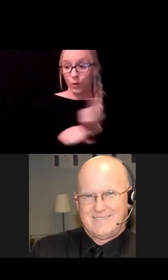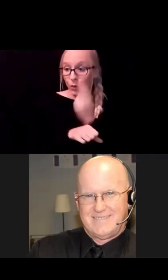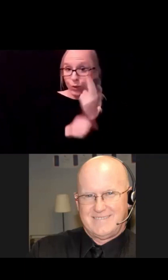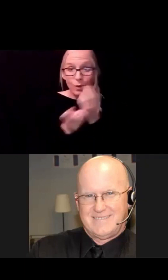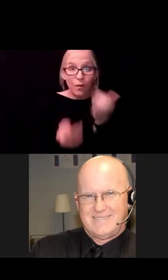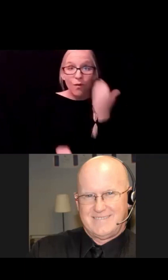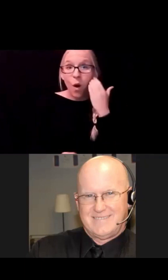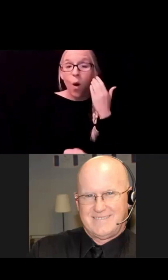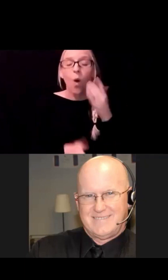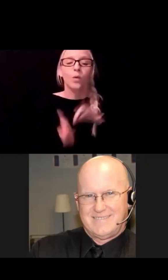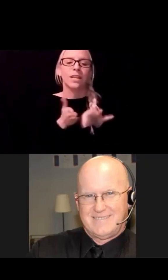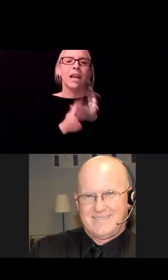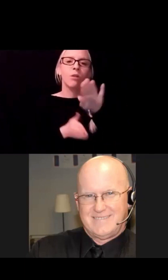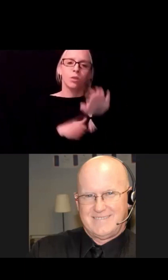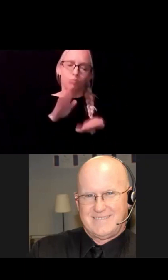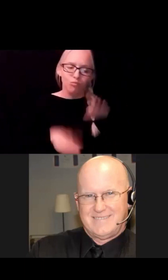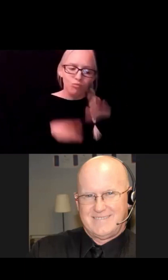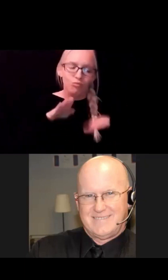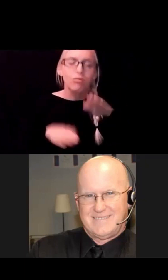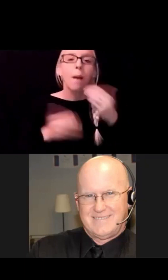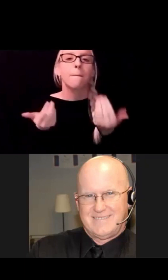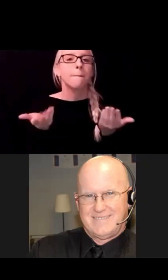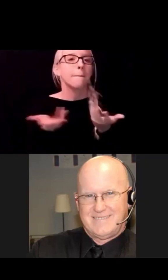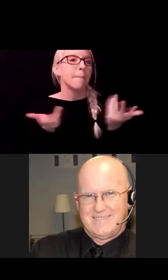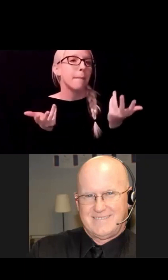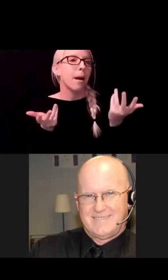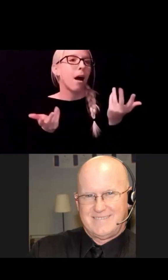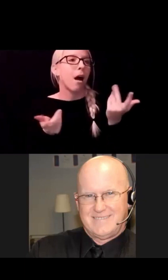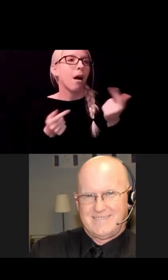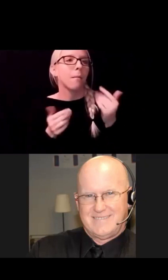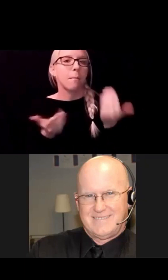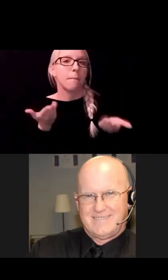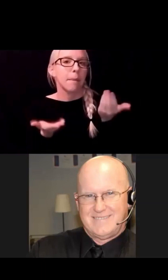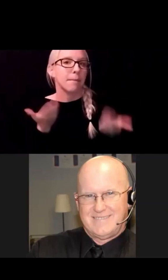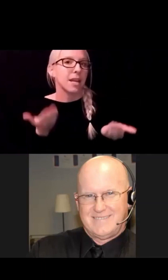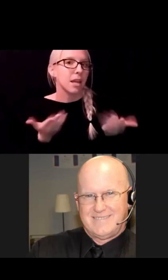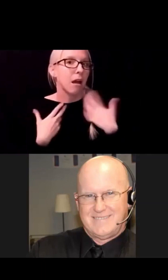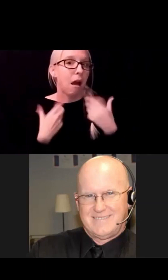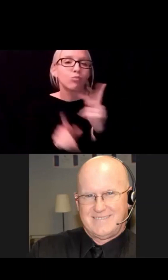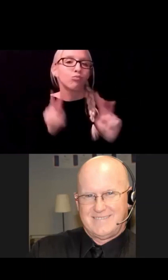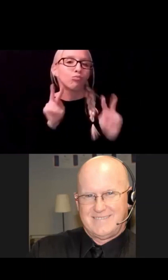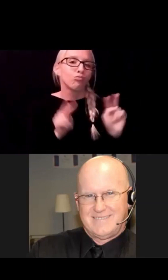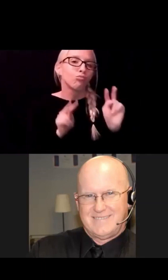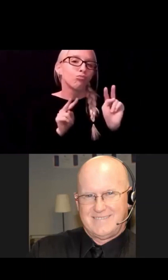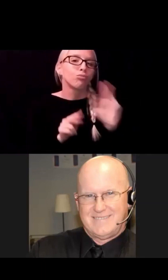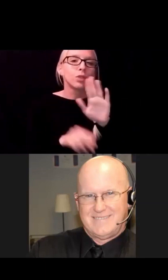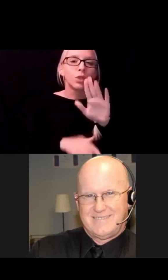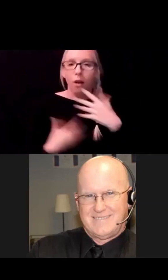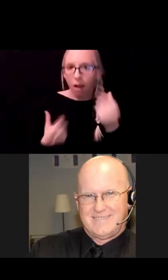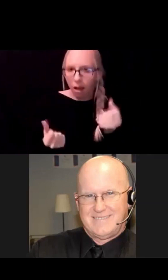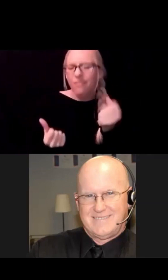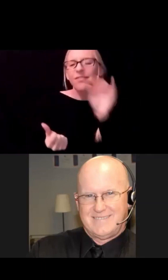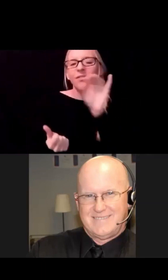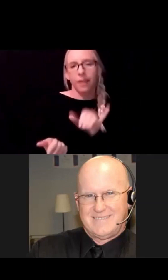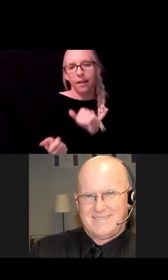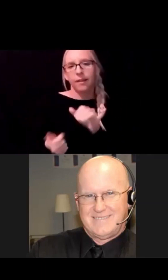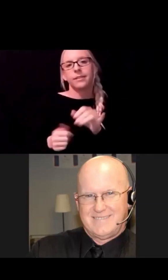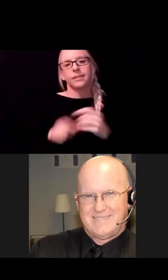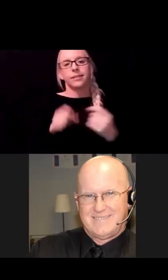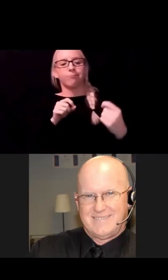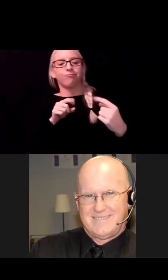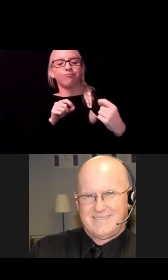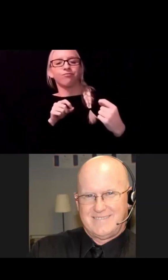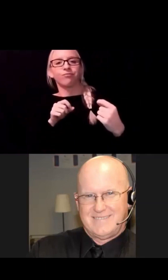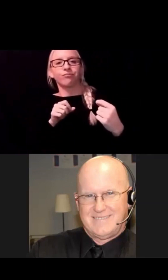maybe a health app to monitor your activities through the day, then you've used it. It's a sensor that